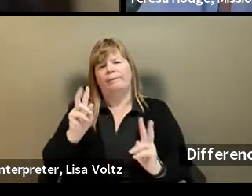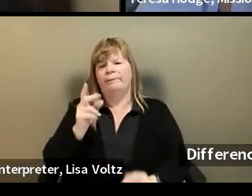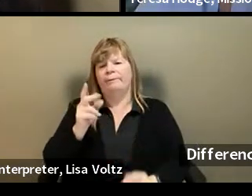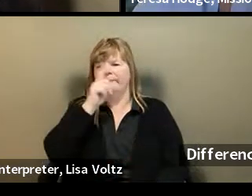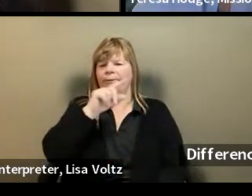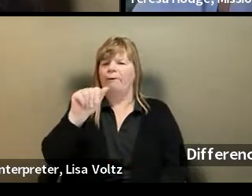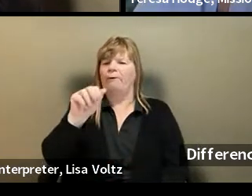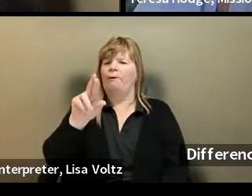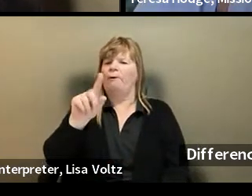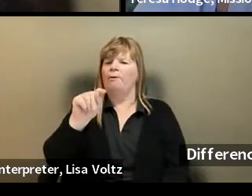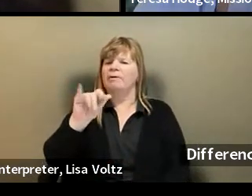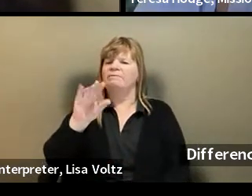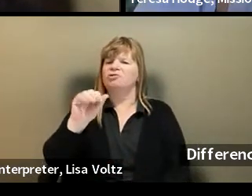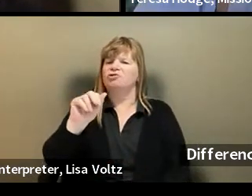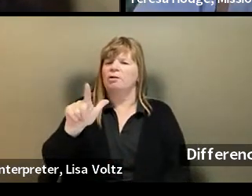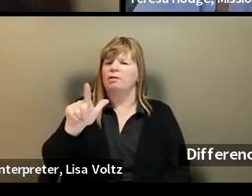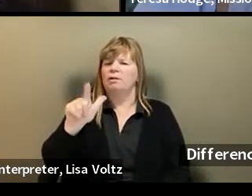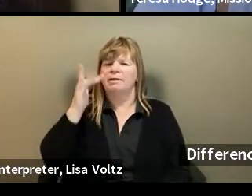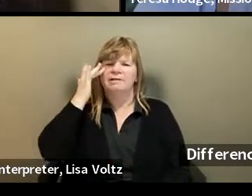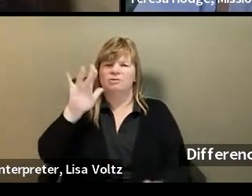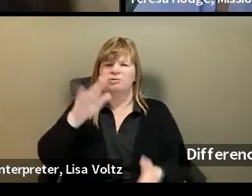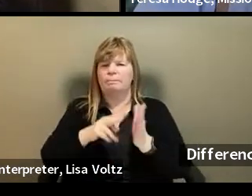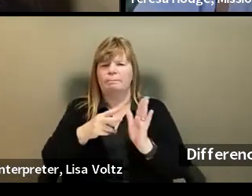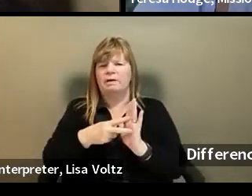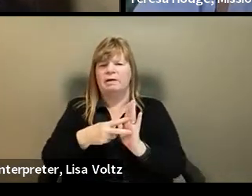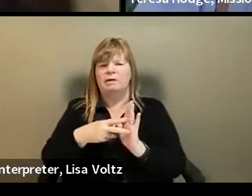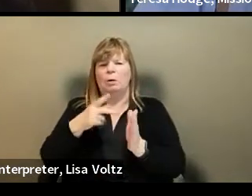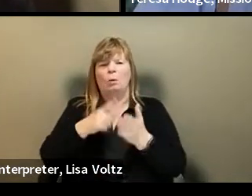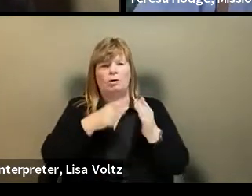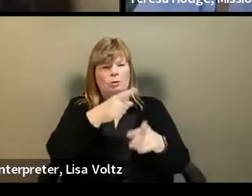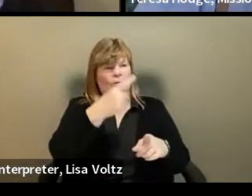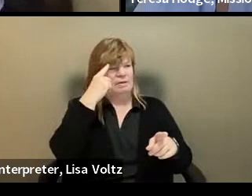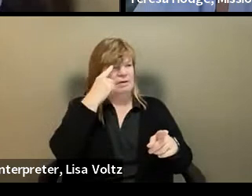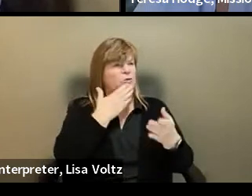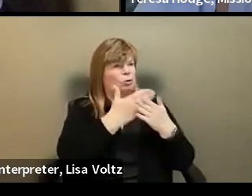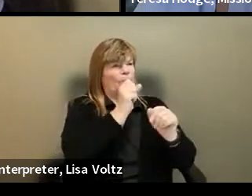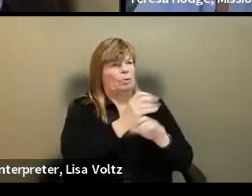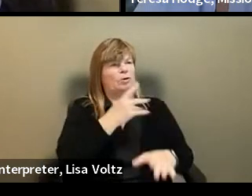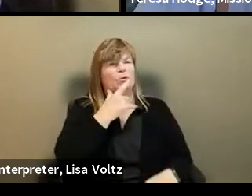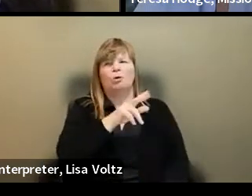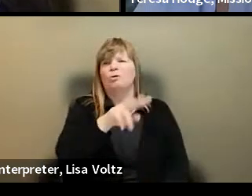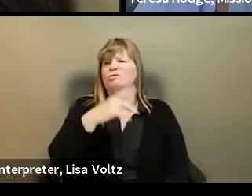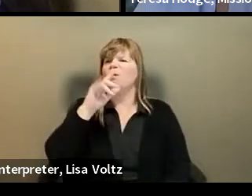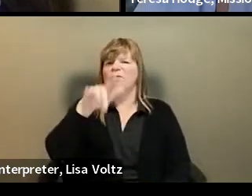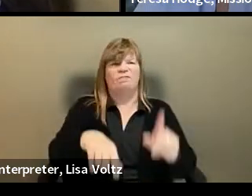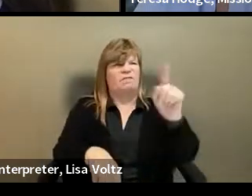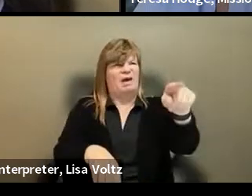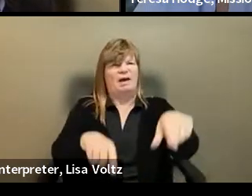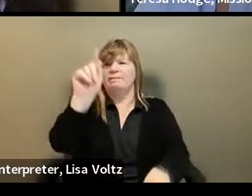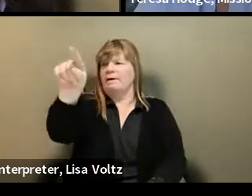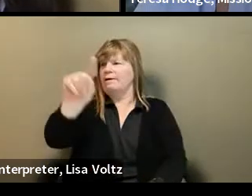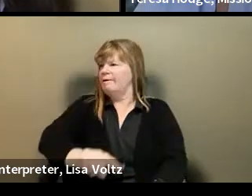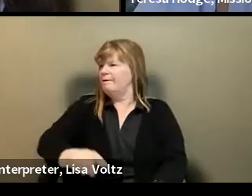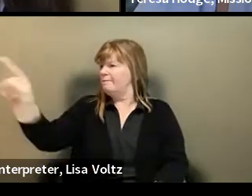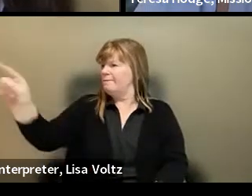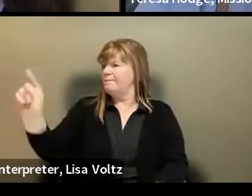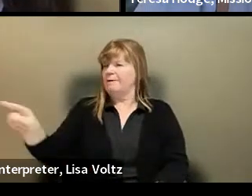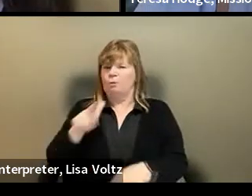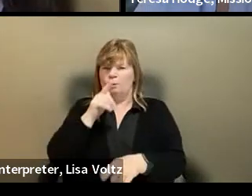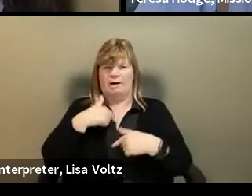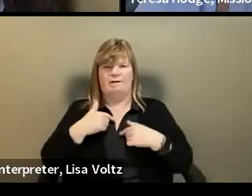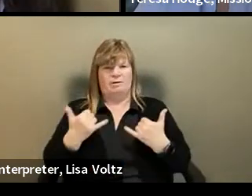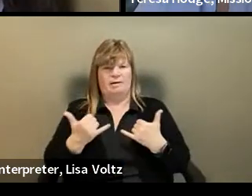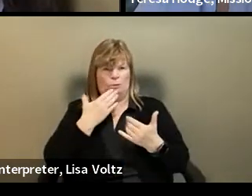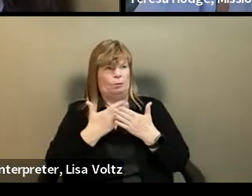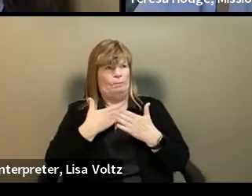going to take from you. What do you think a good employee is? You'll look around and say, ah, this and this and this among my current good